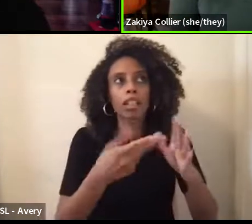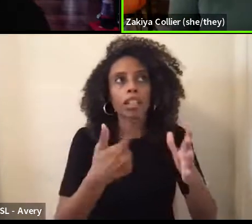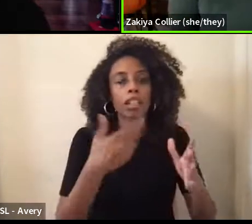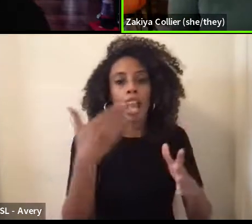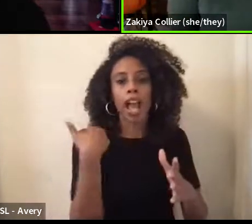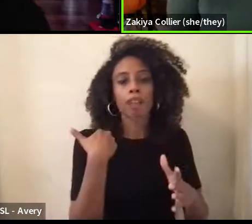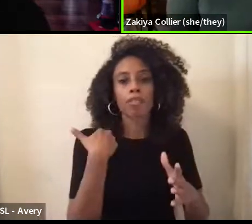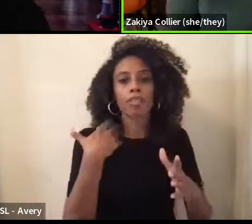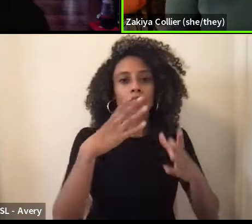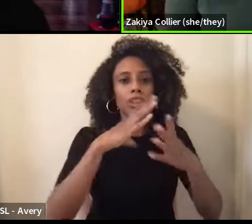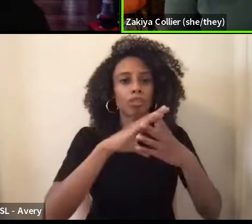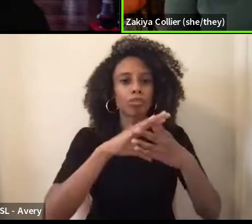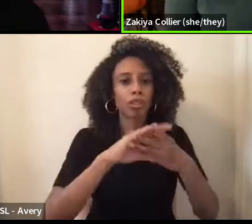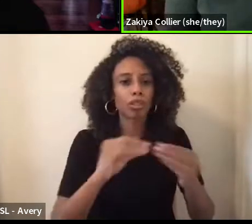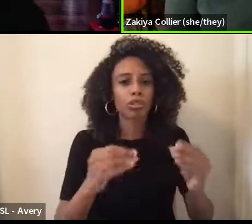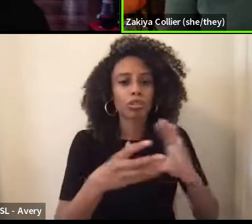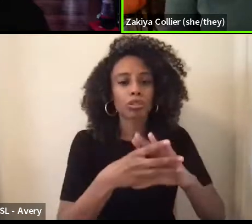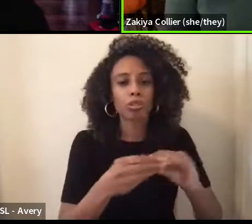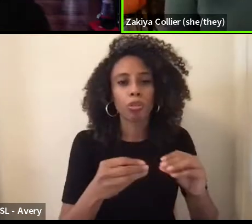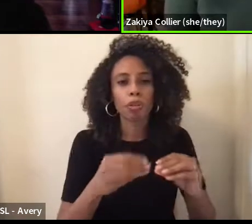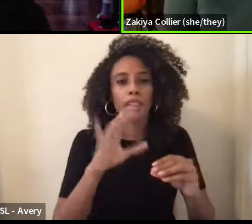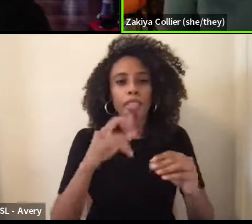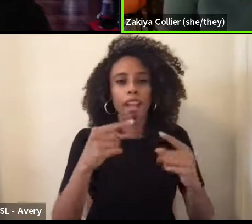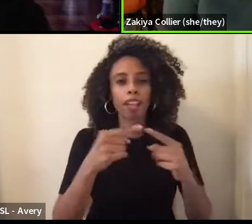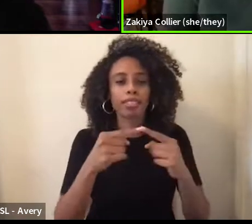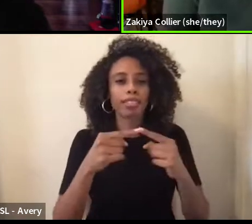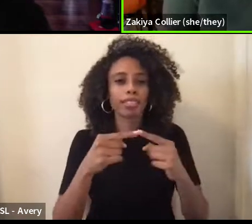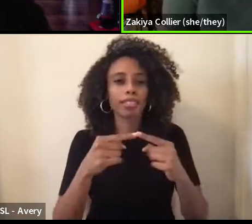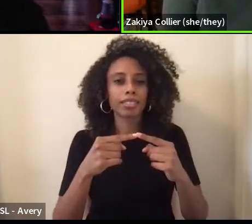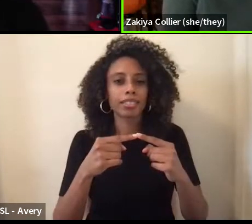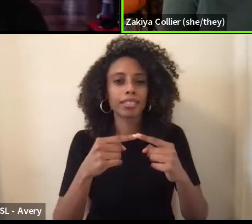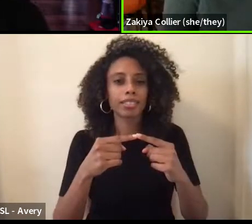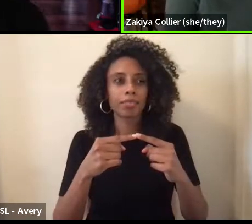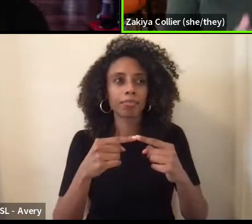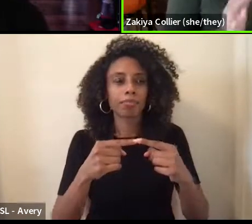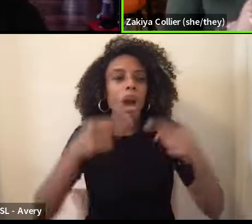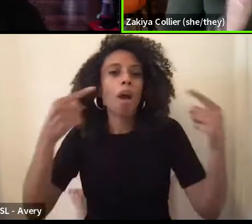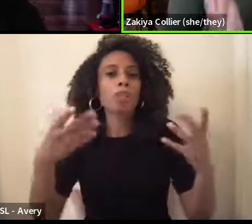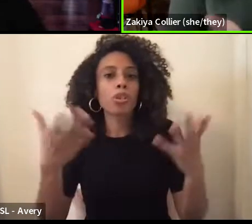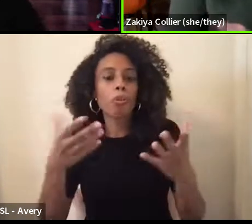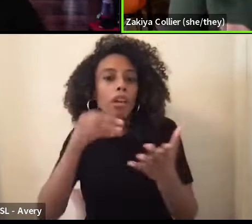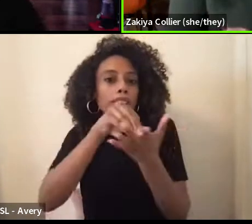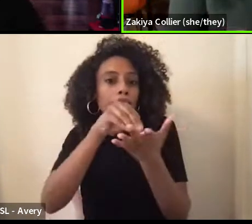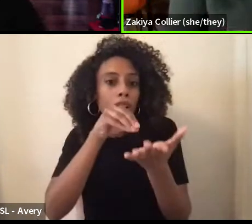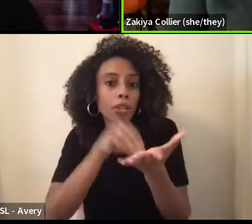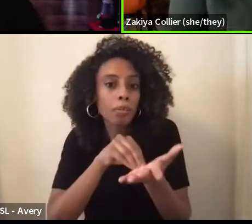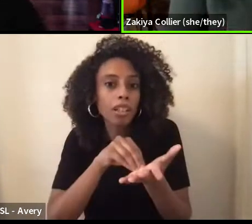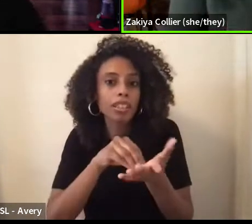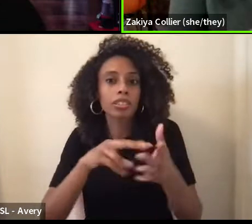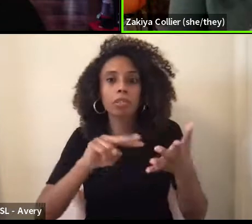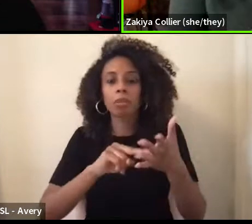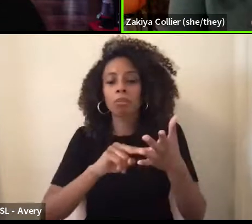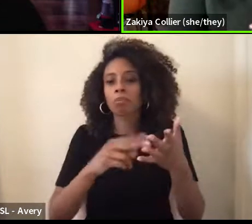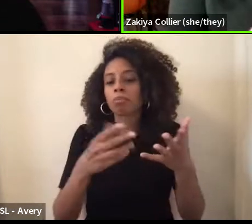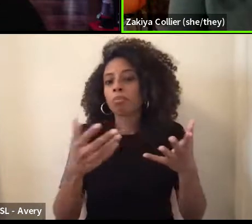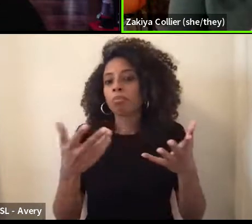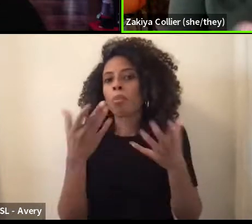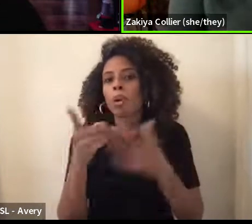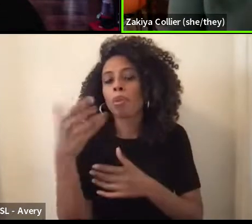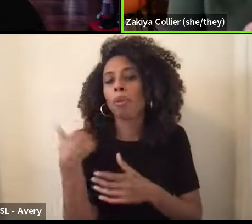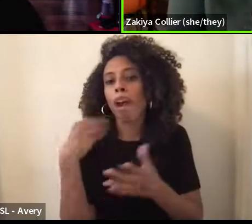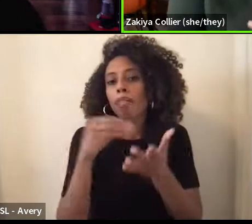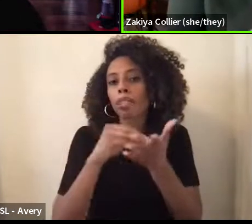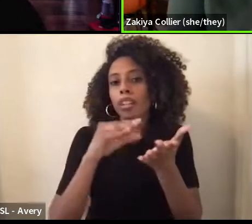contradicts maybe what is already on the record. Um, so maybe you have a document in